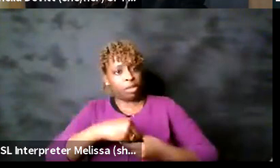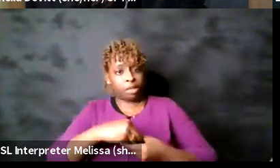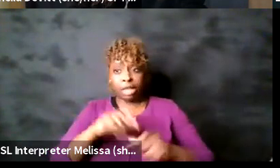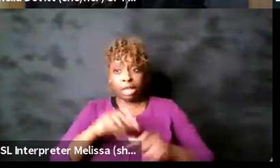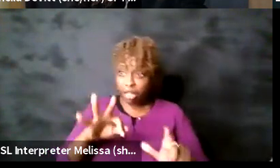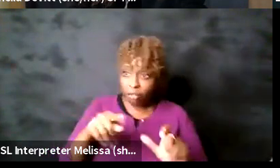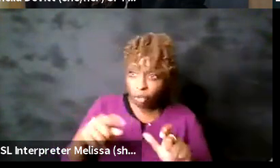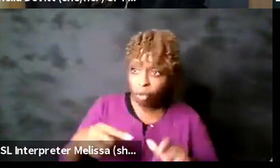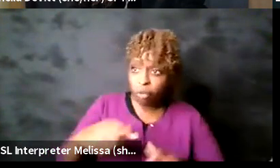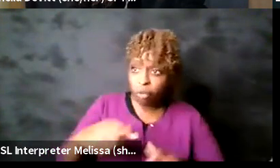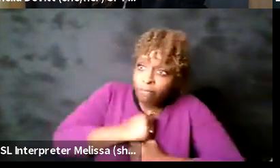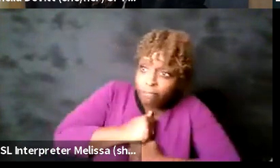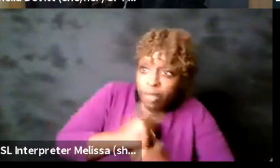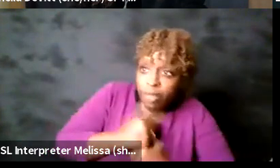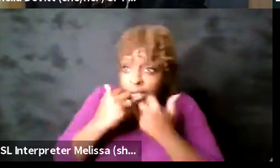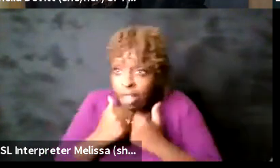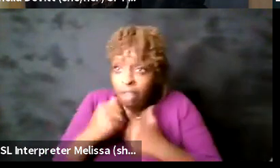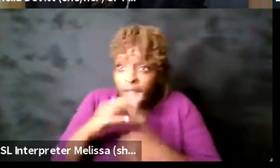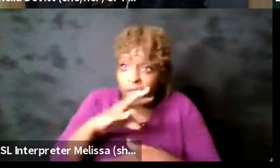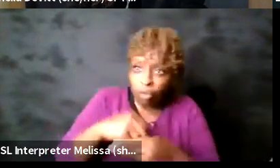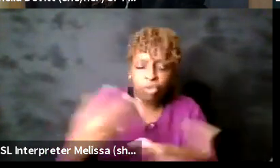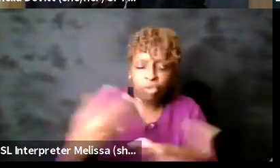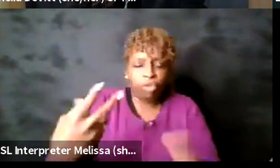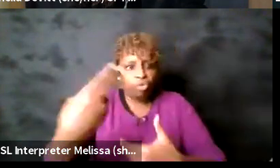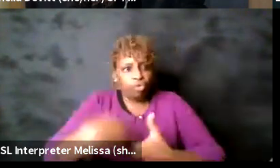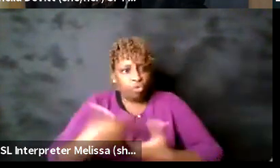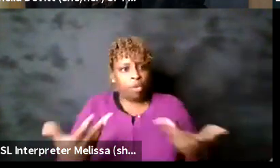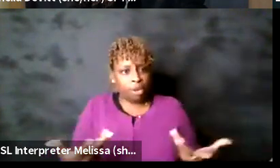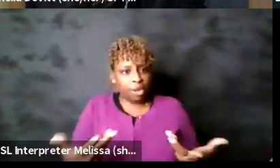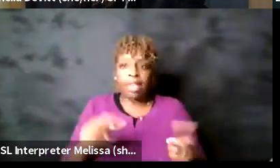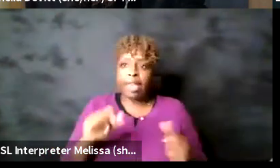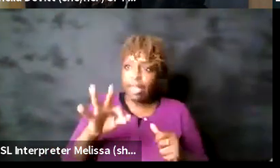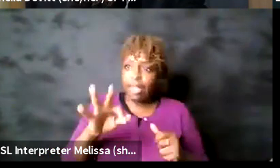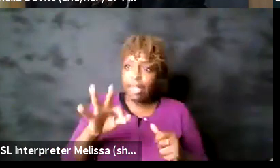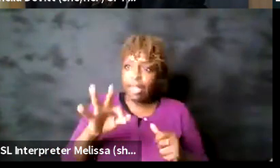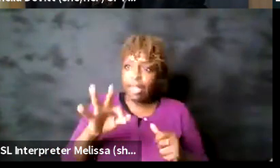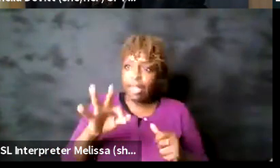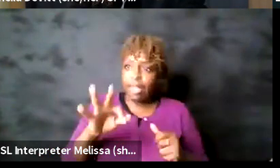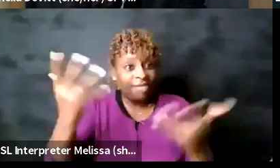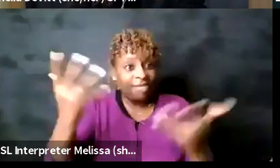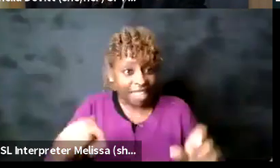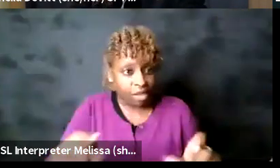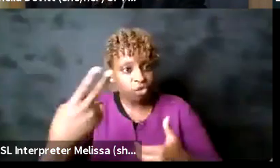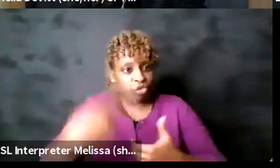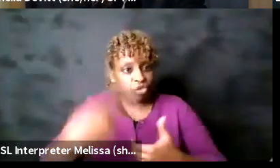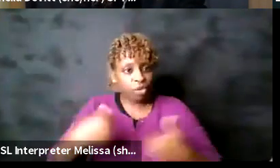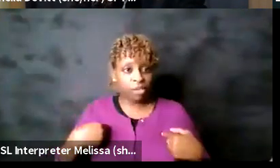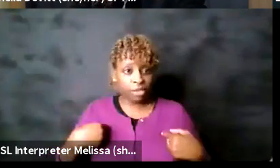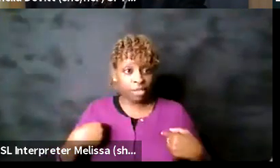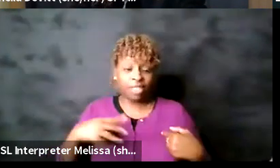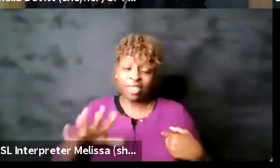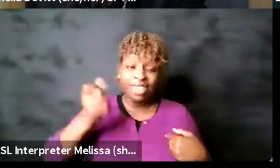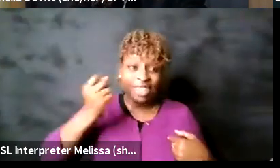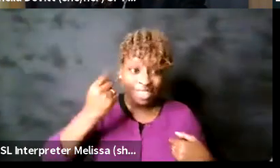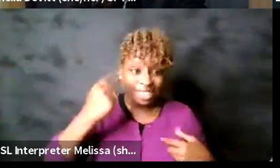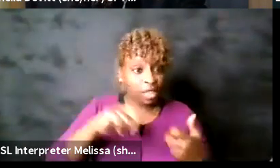total free liberating expression join us um that's not going to solve the problem yes we understand that